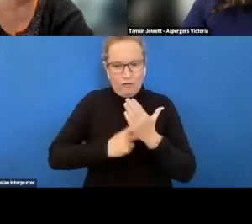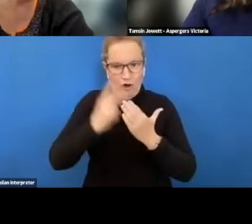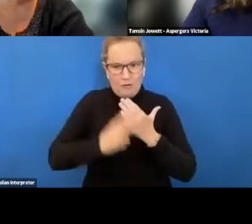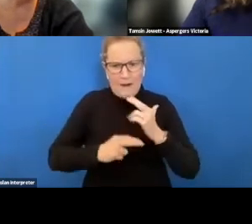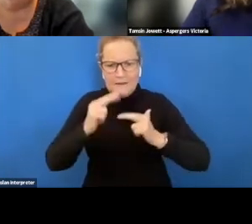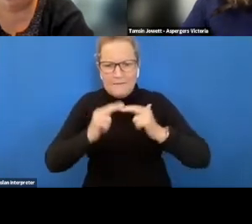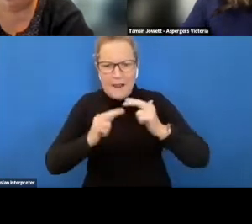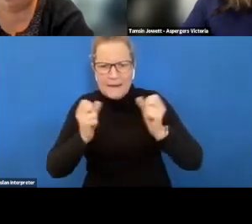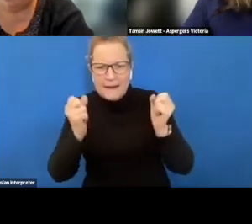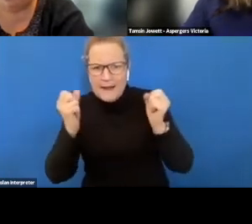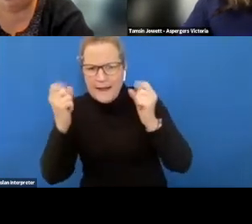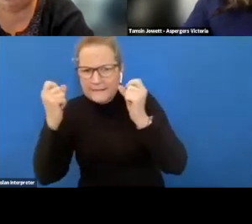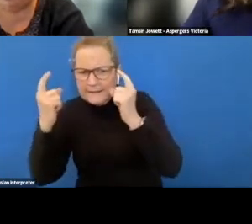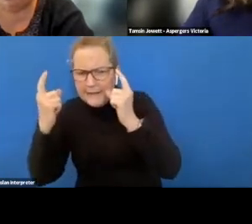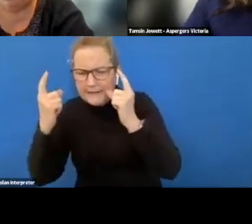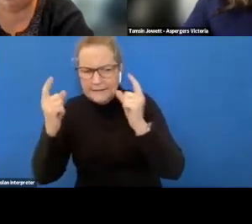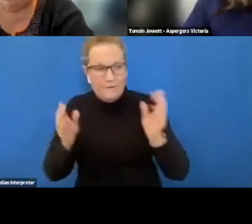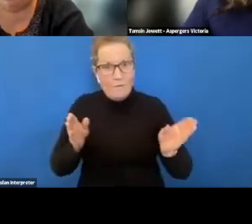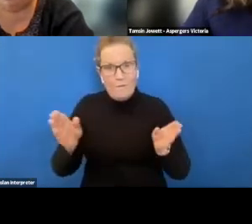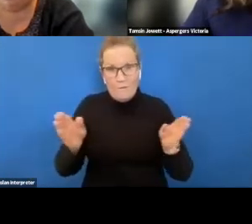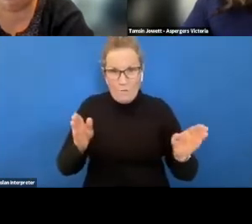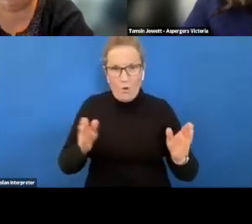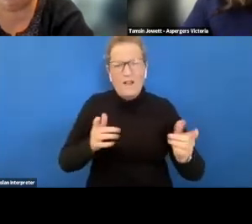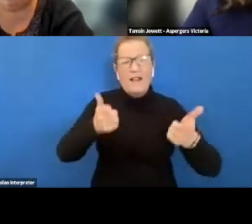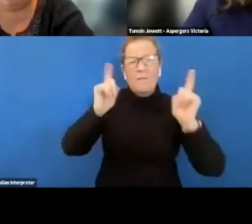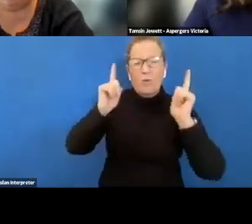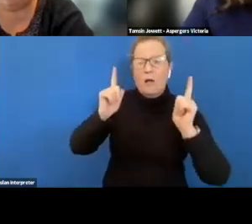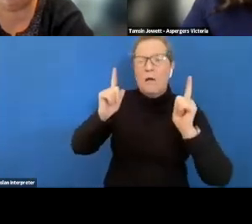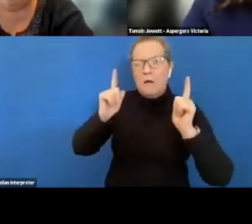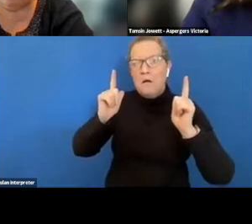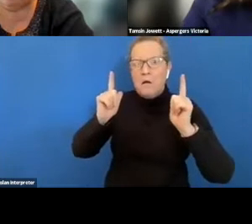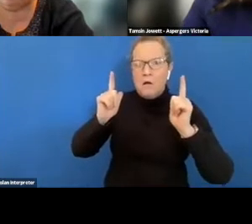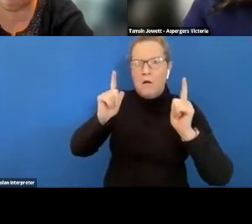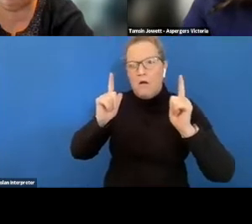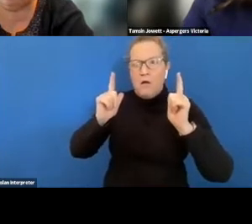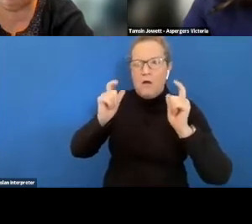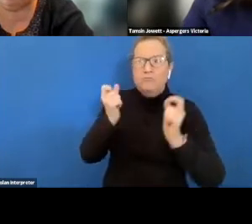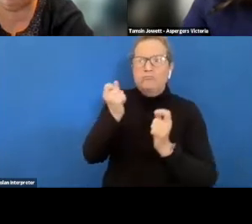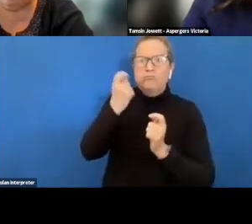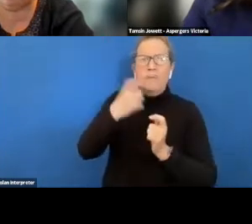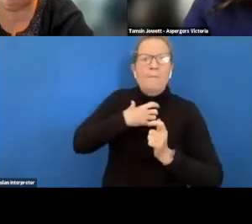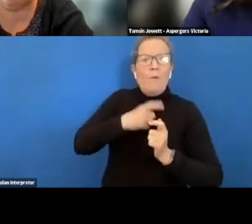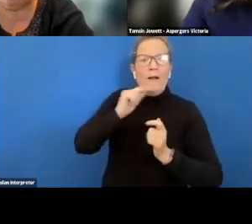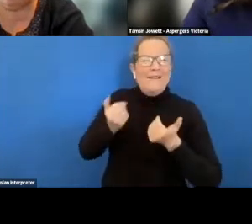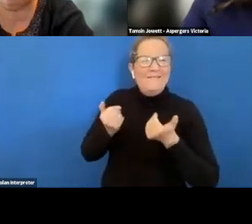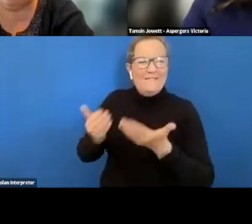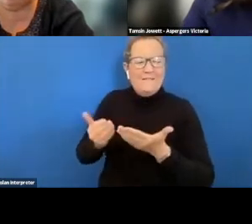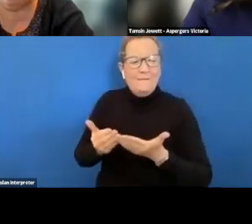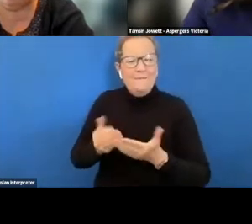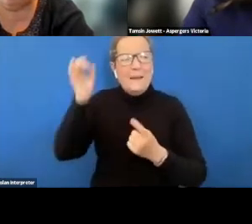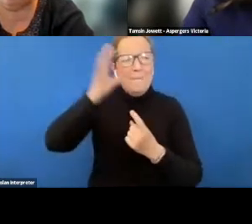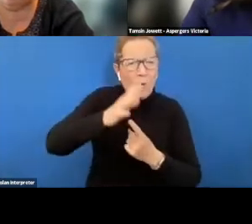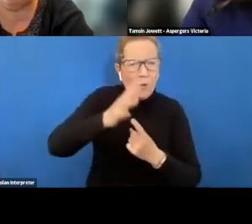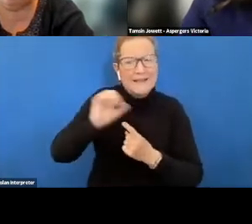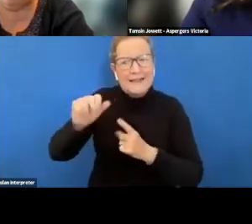employer capability with um with employment options critical here is not judging autistics by their